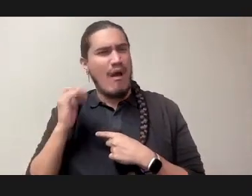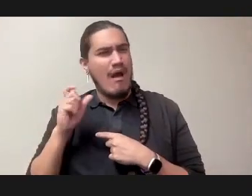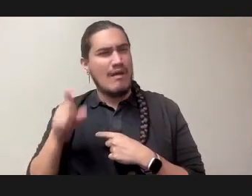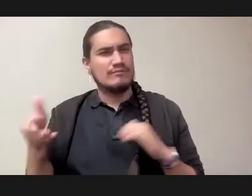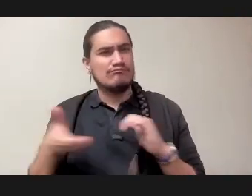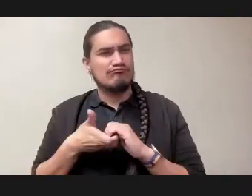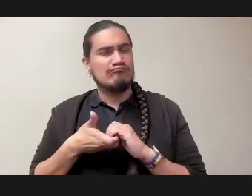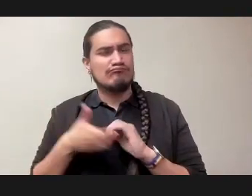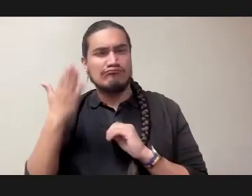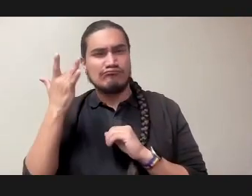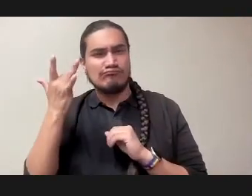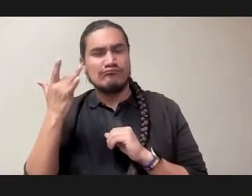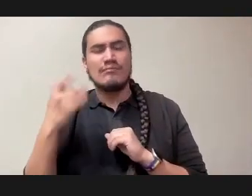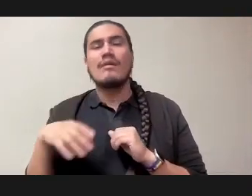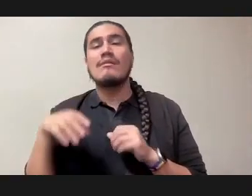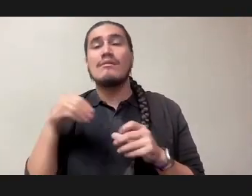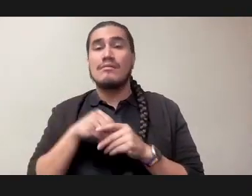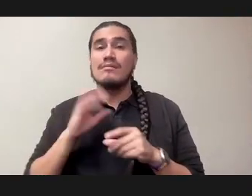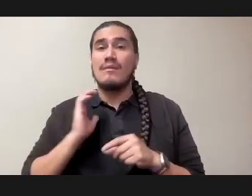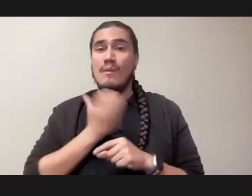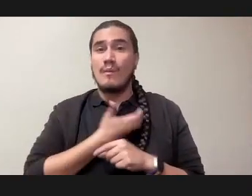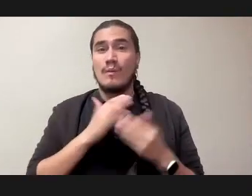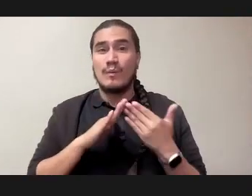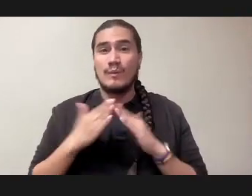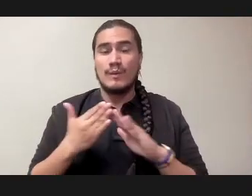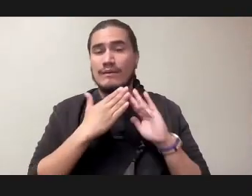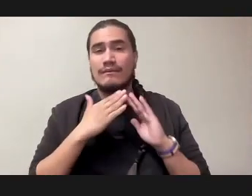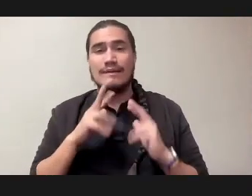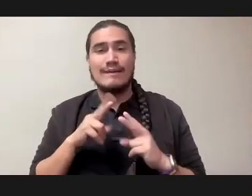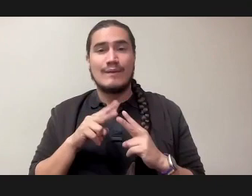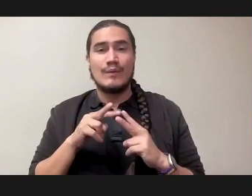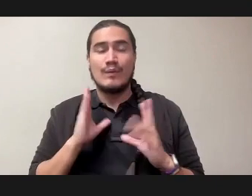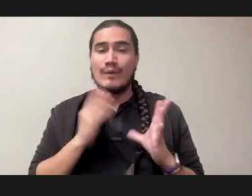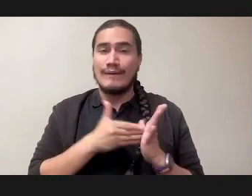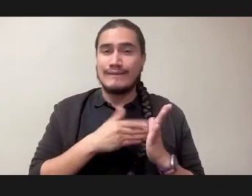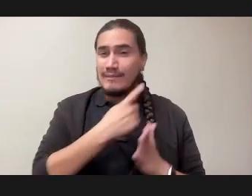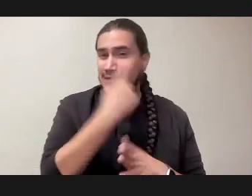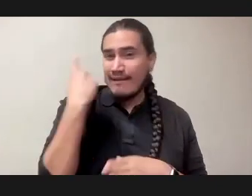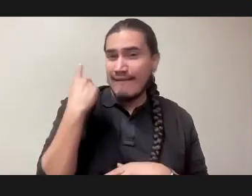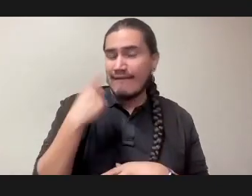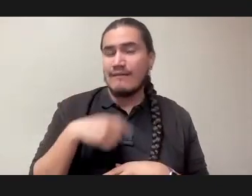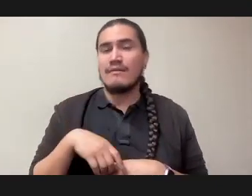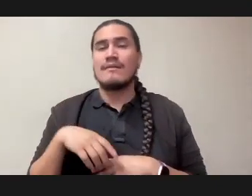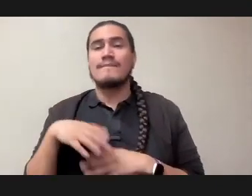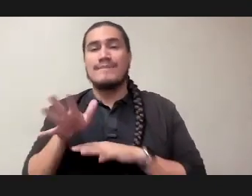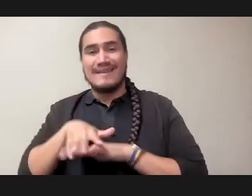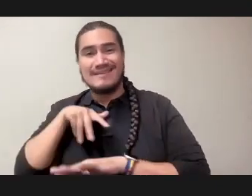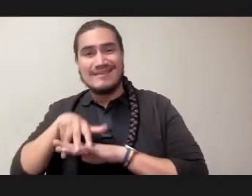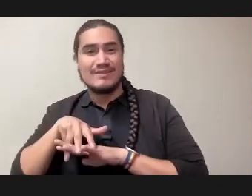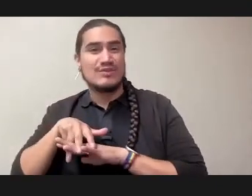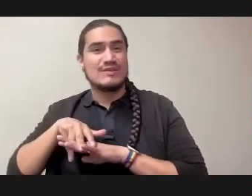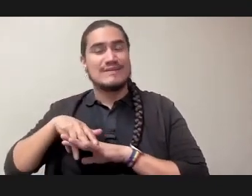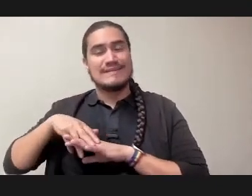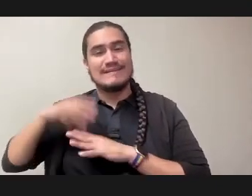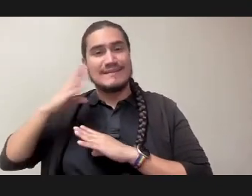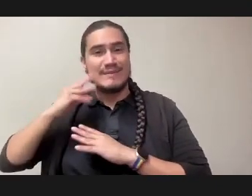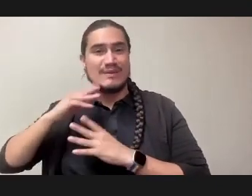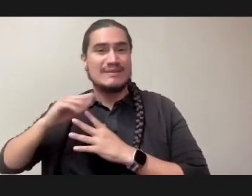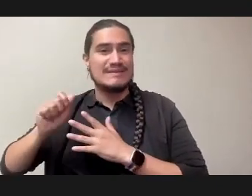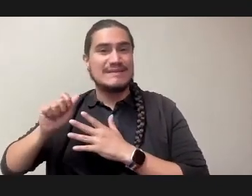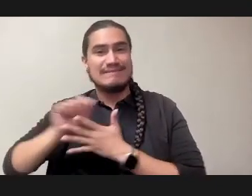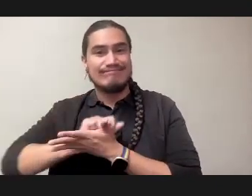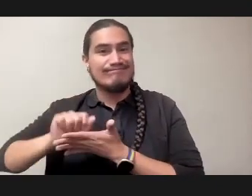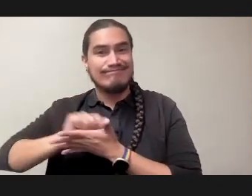variety of our communities, whether dealing with anti-blackness, indigenous erasure, and so forth, and the conflict, the real